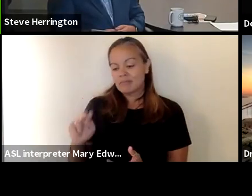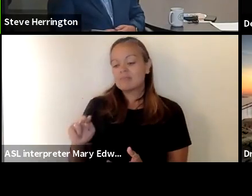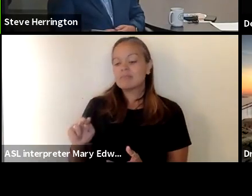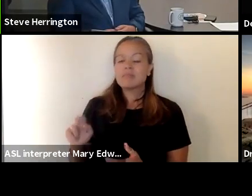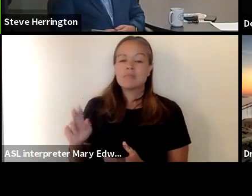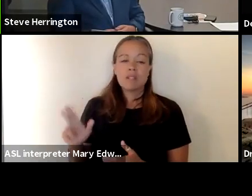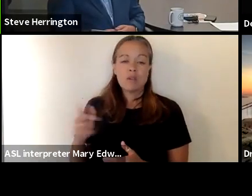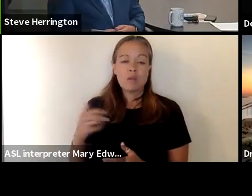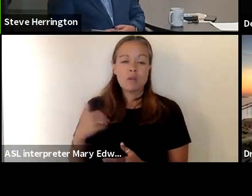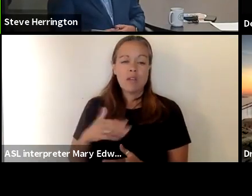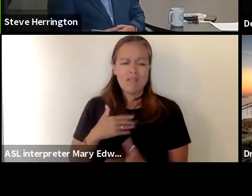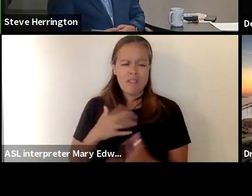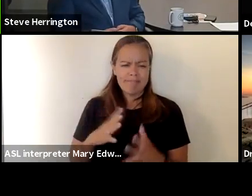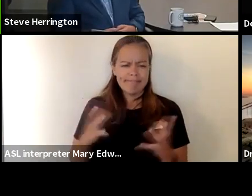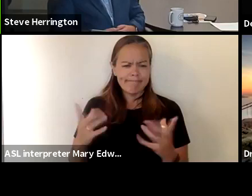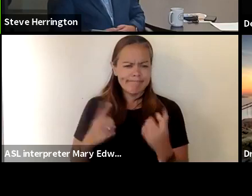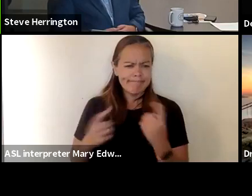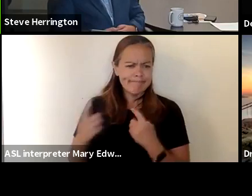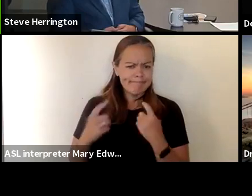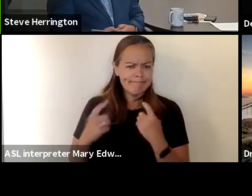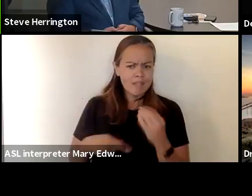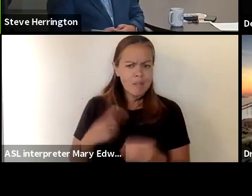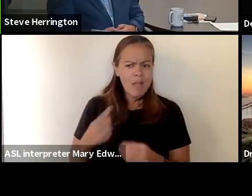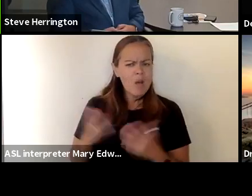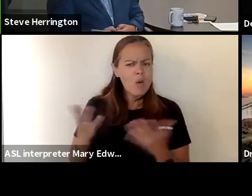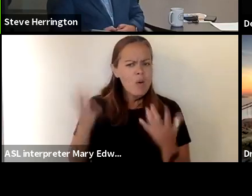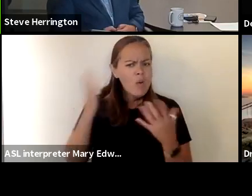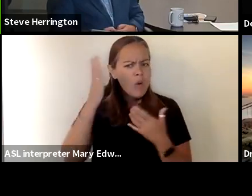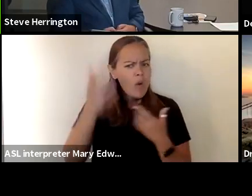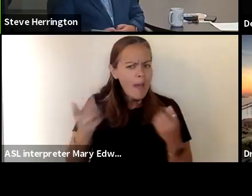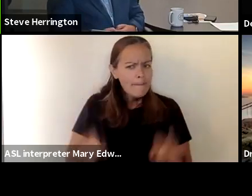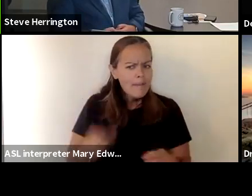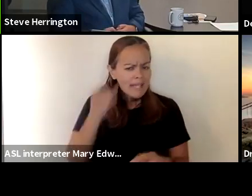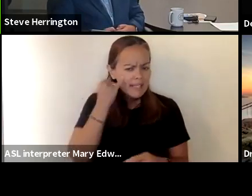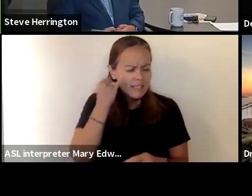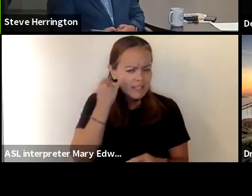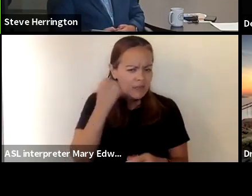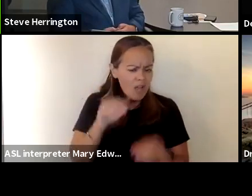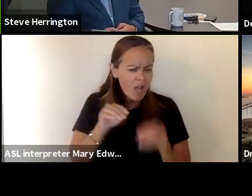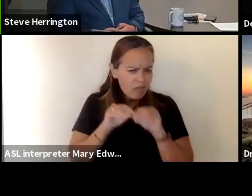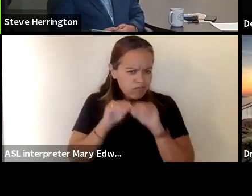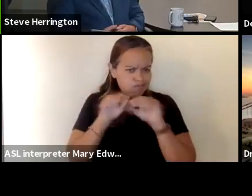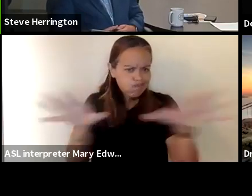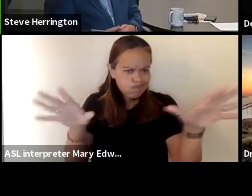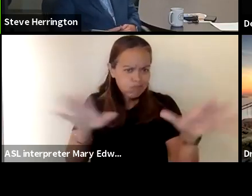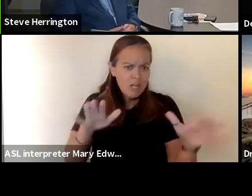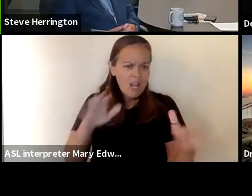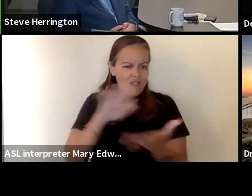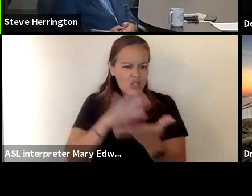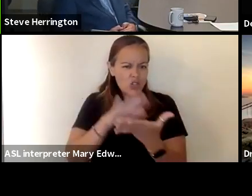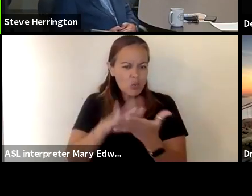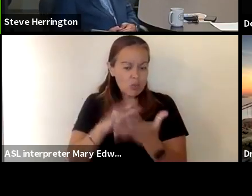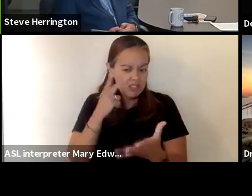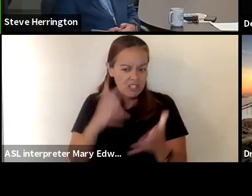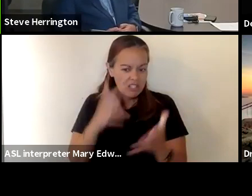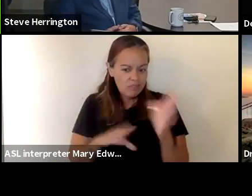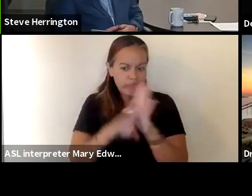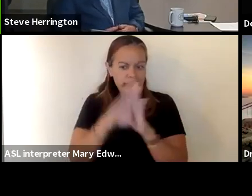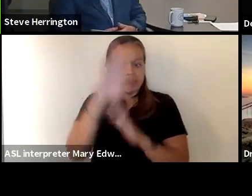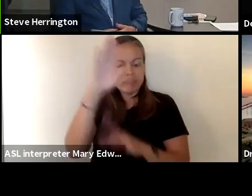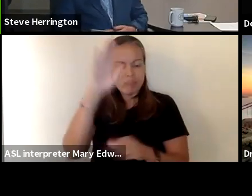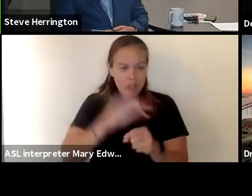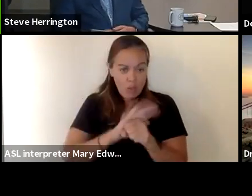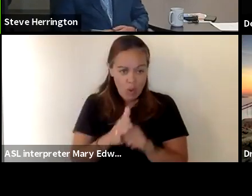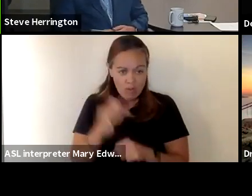we have a lot of questions about what will happen if there is an outbreak at a school or a school sees a large number of covid